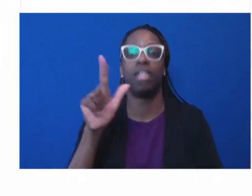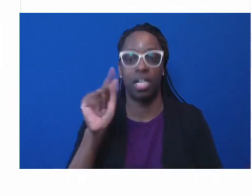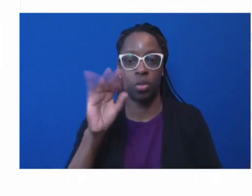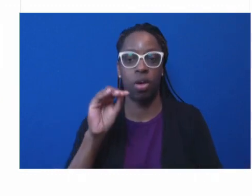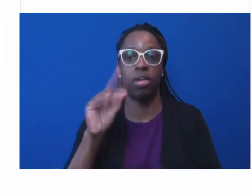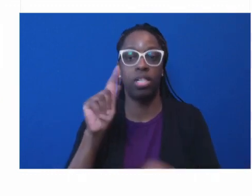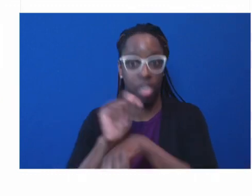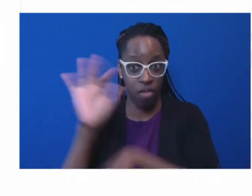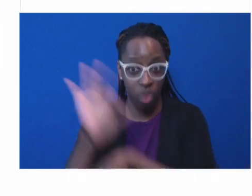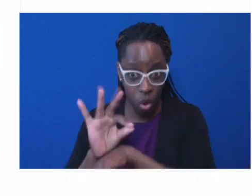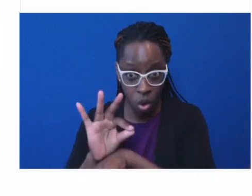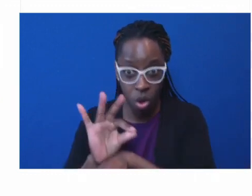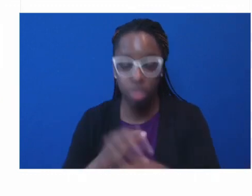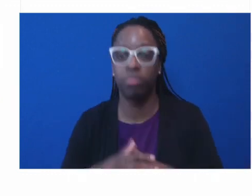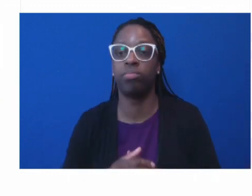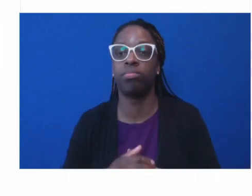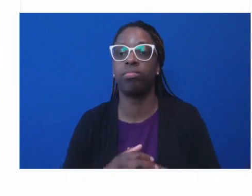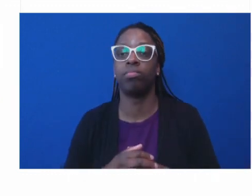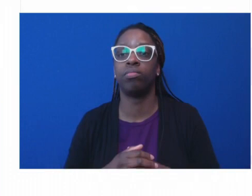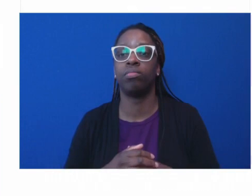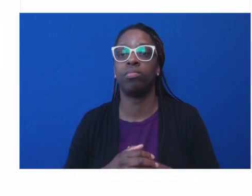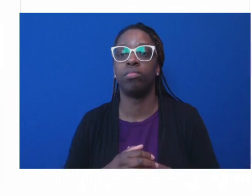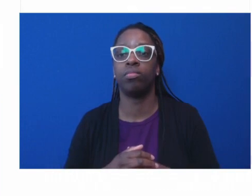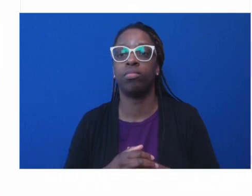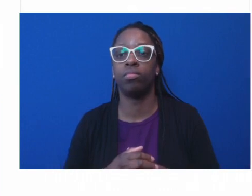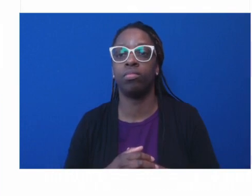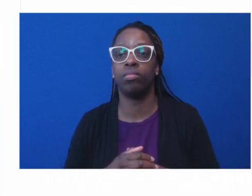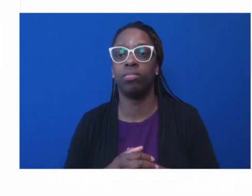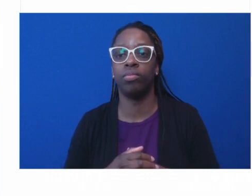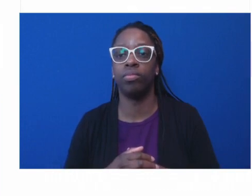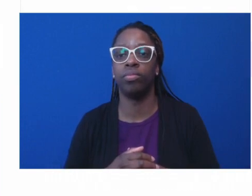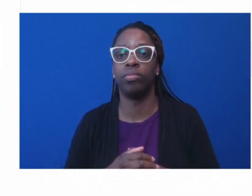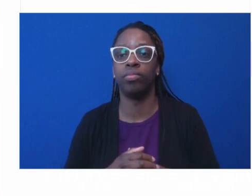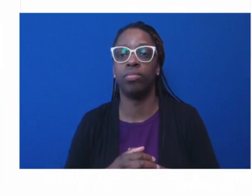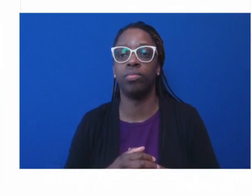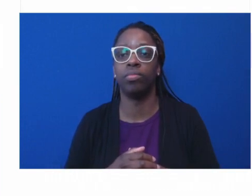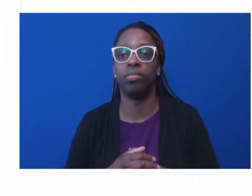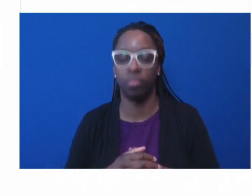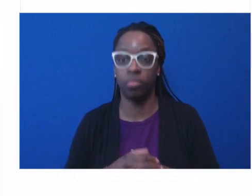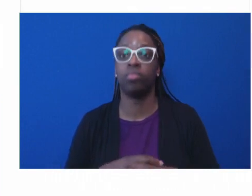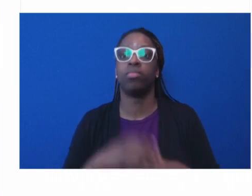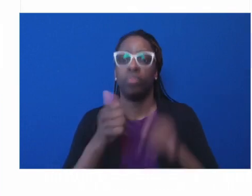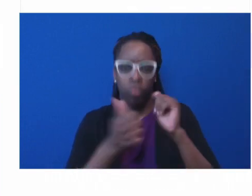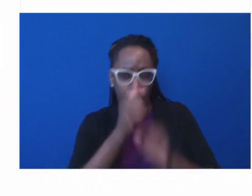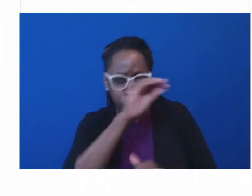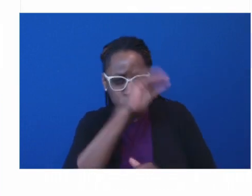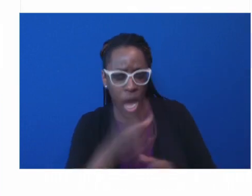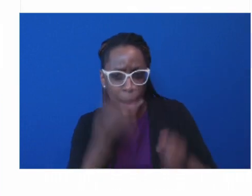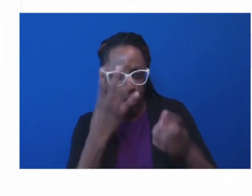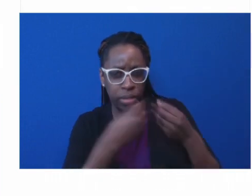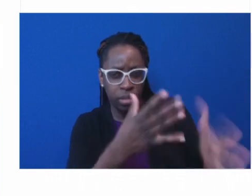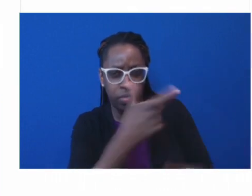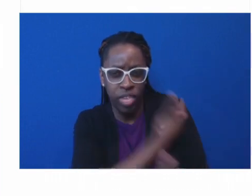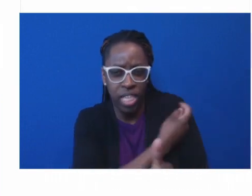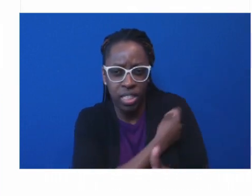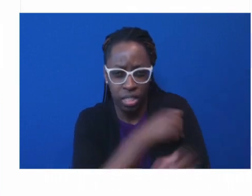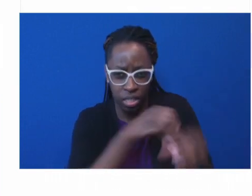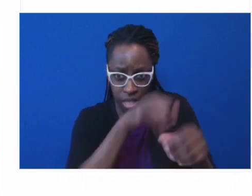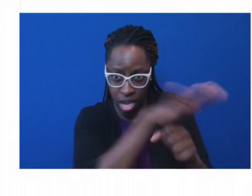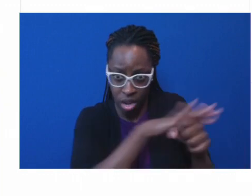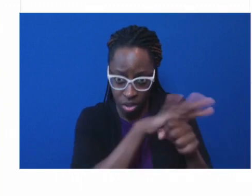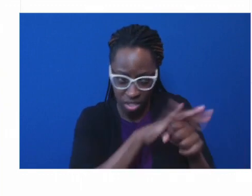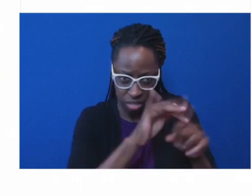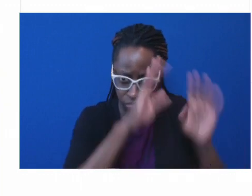Latino population. The majority vaccinated and boosted. In San Jose, group of Latino, this is California, group of Latino community